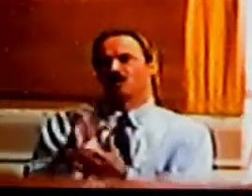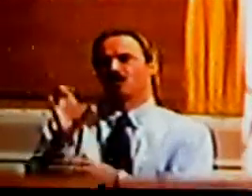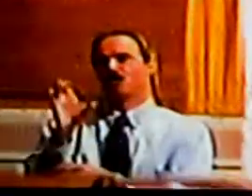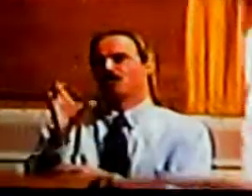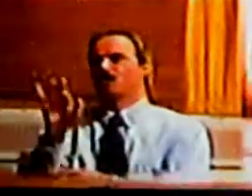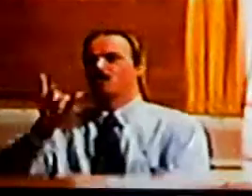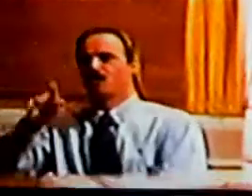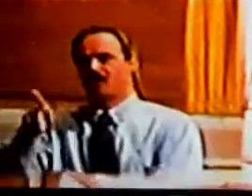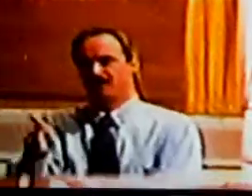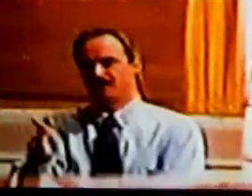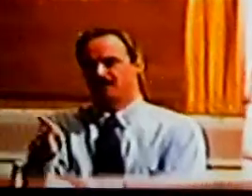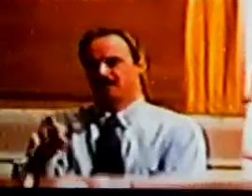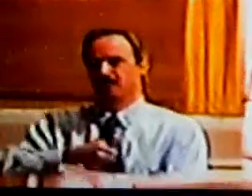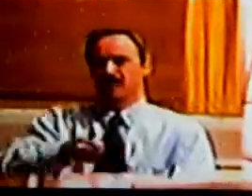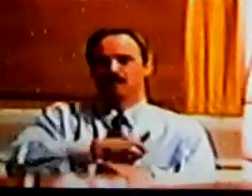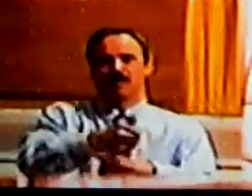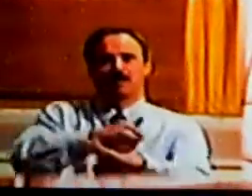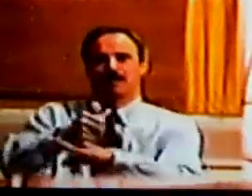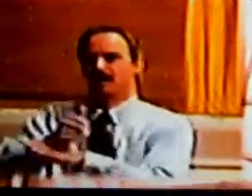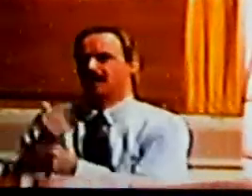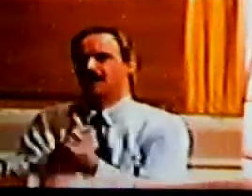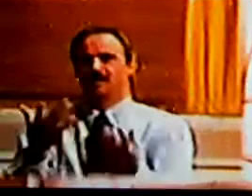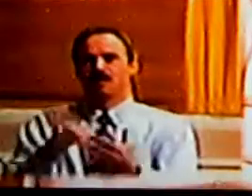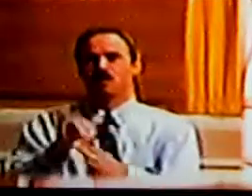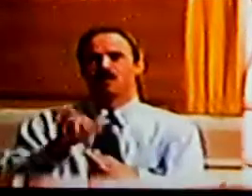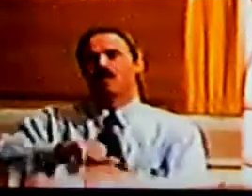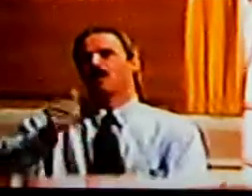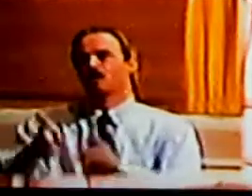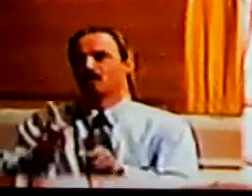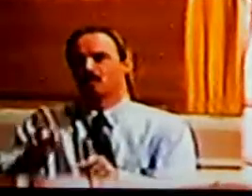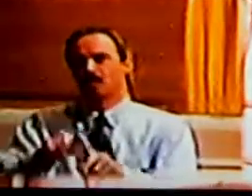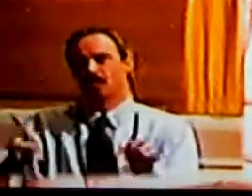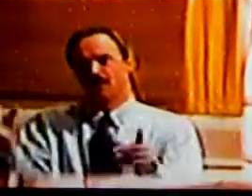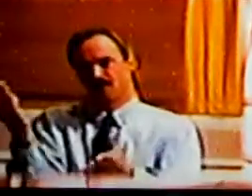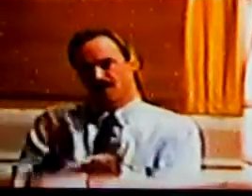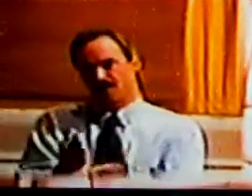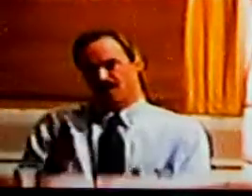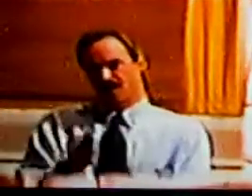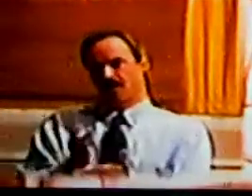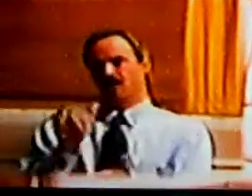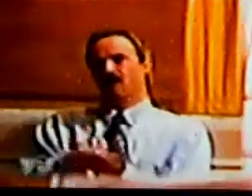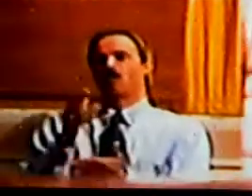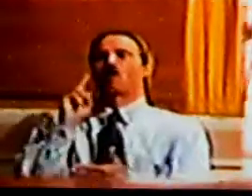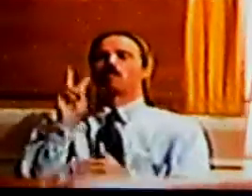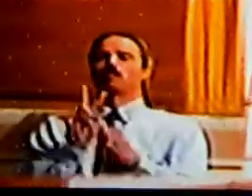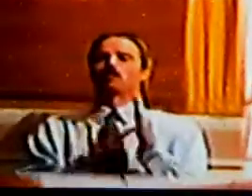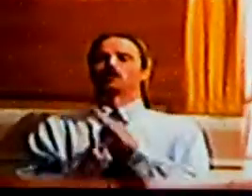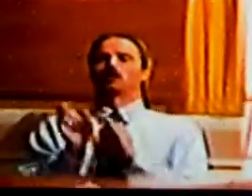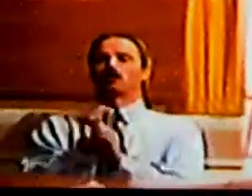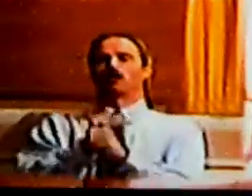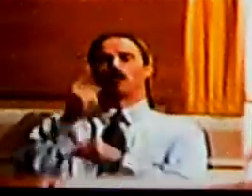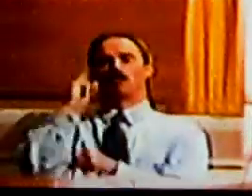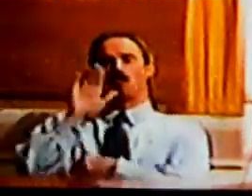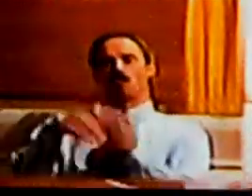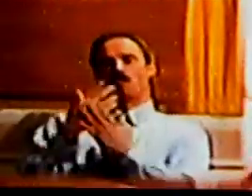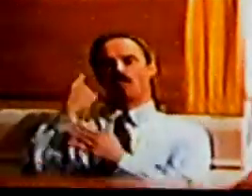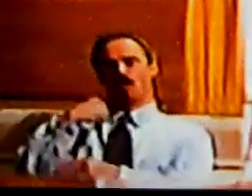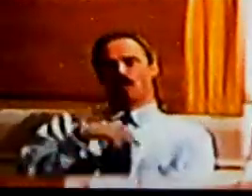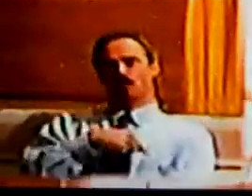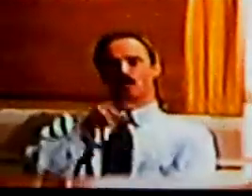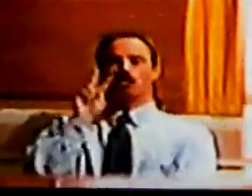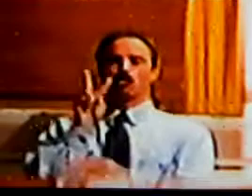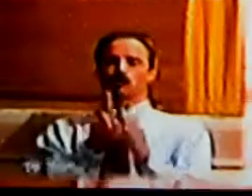on everybody else but the fact is it's our perception that is creating all of that force perception rules